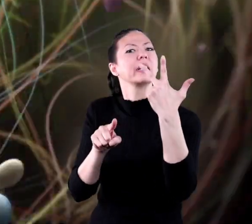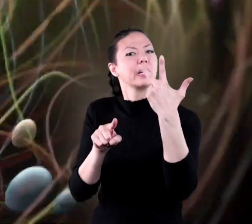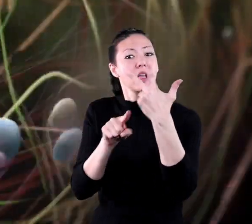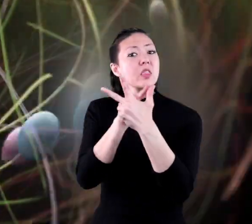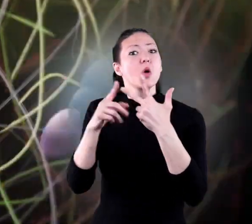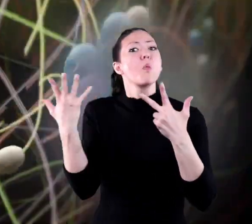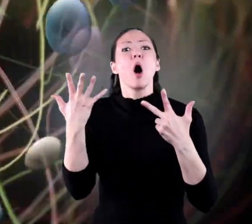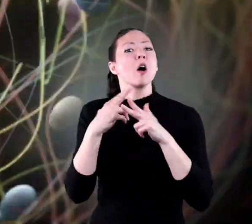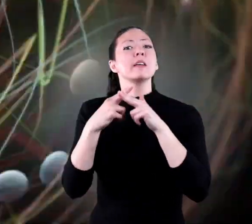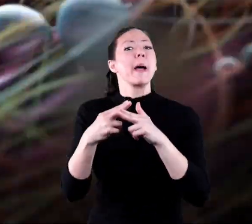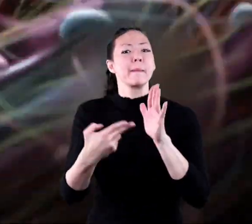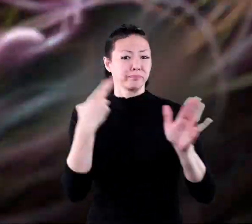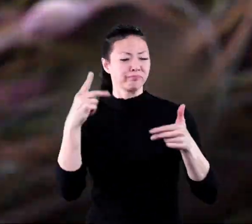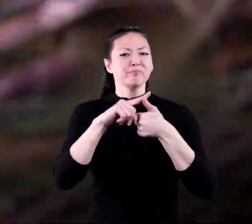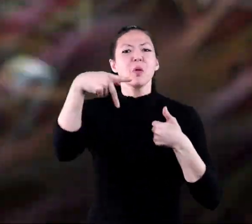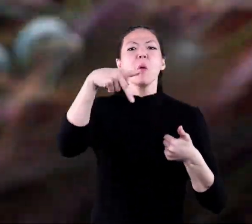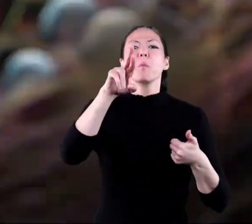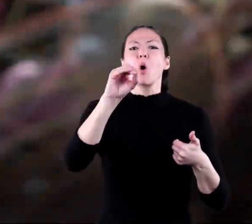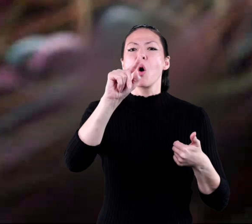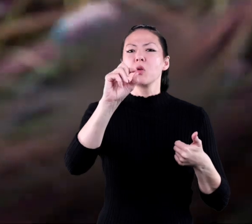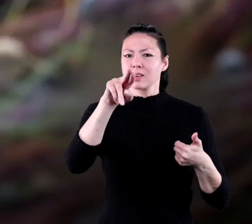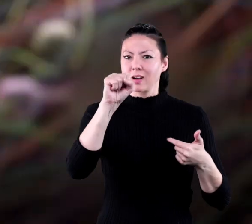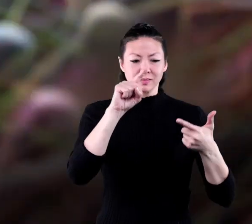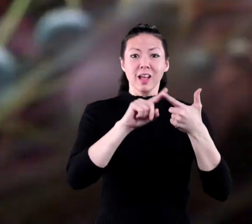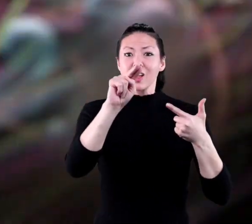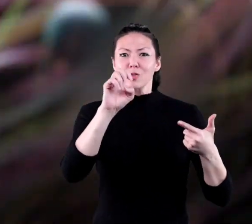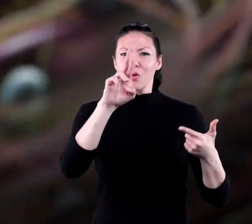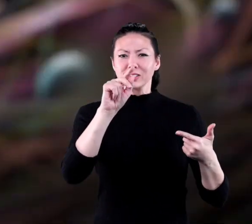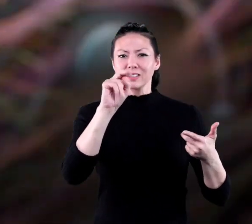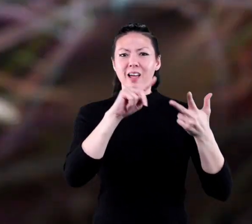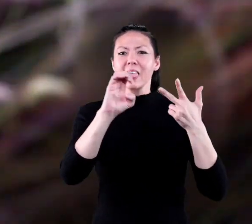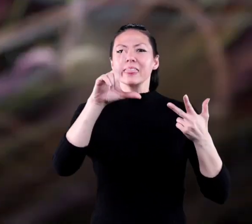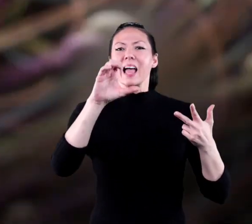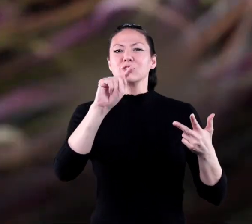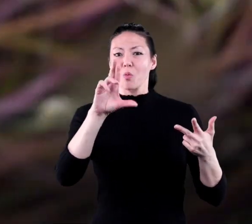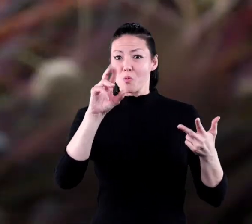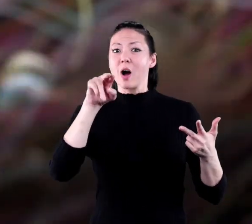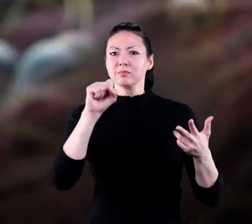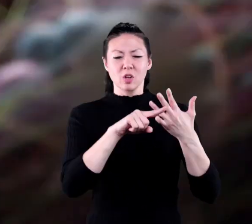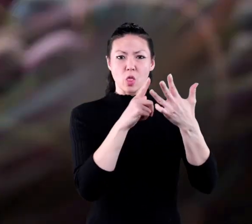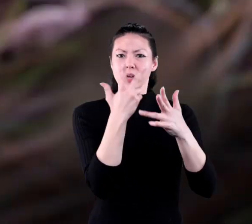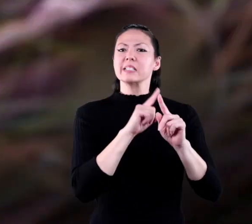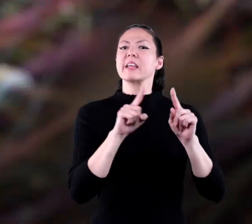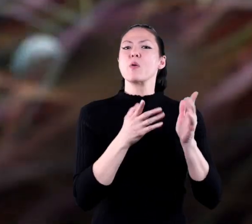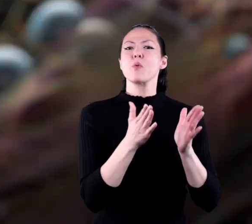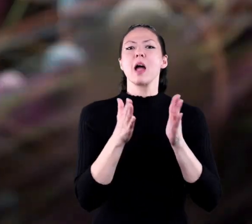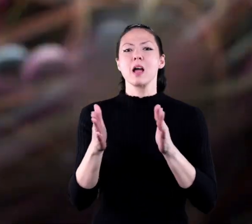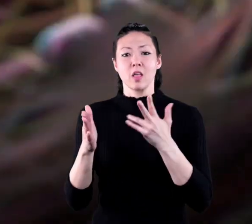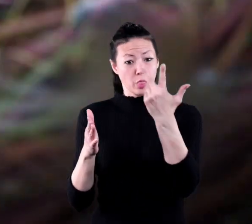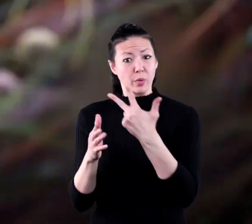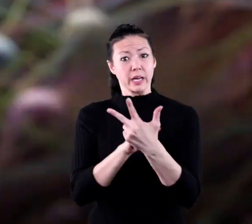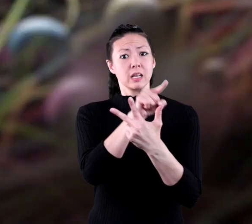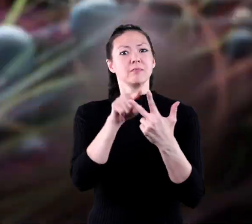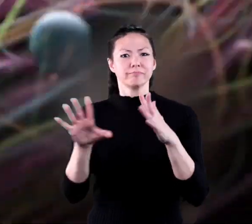particles. These particles are known as protons, neutrons, and electrons. The difference in